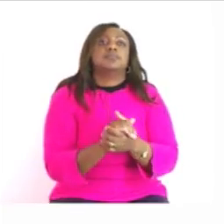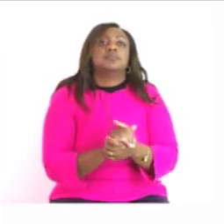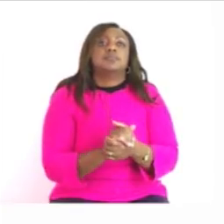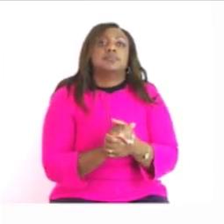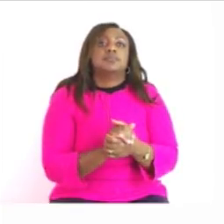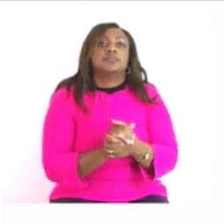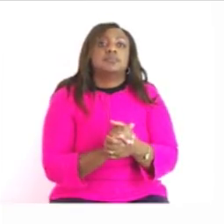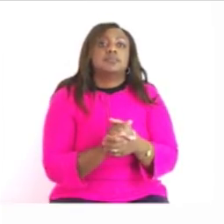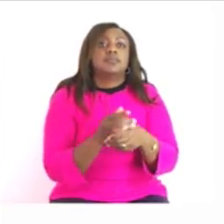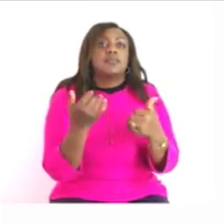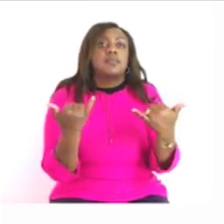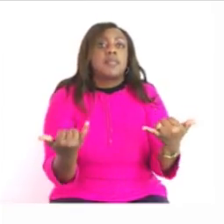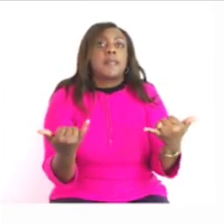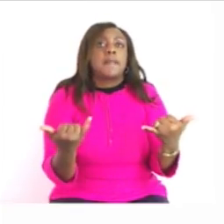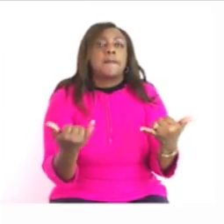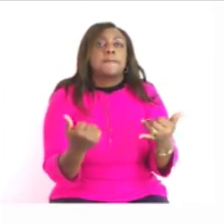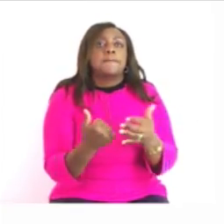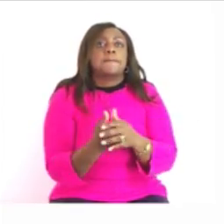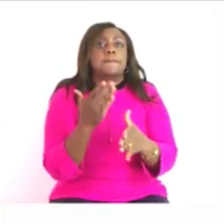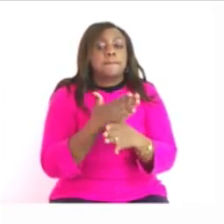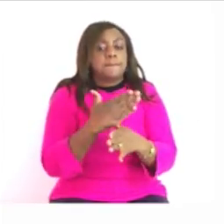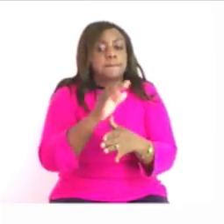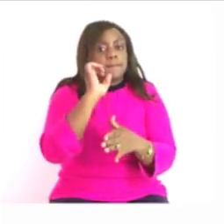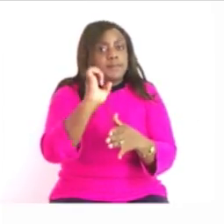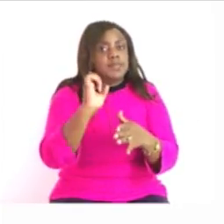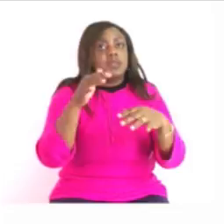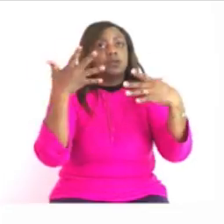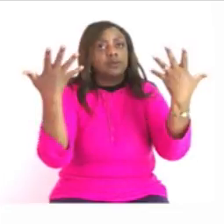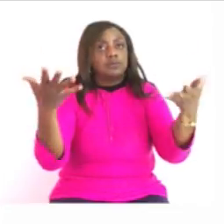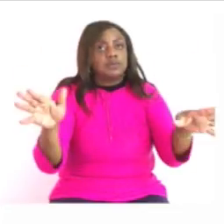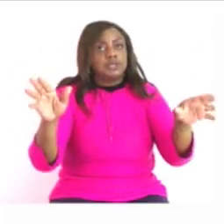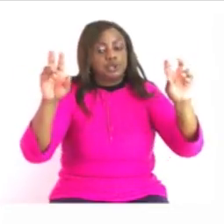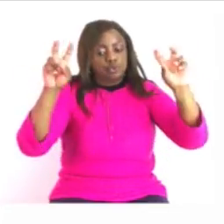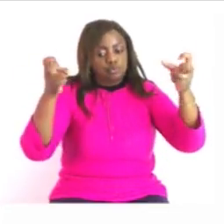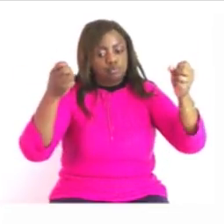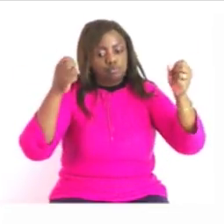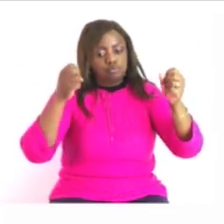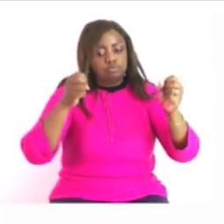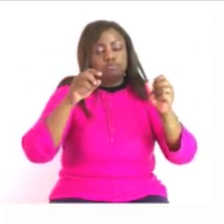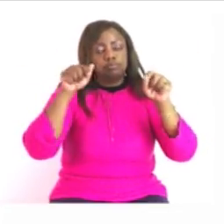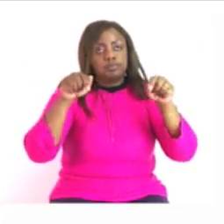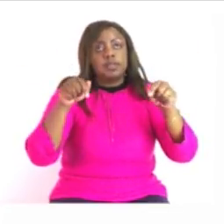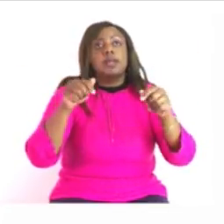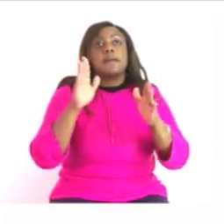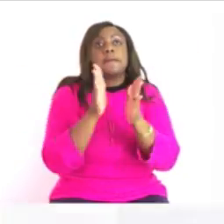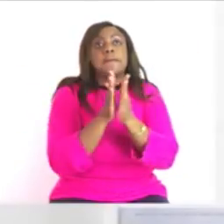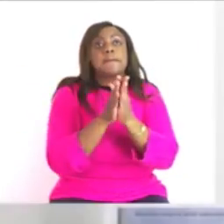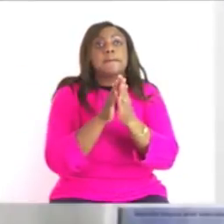with that we have come to the end of this lesson but before